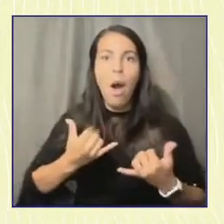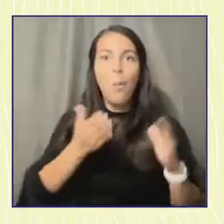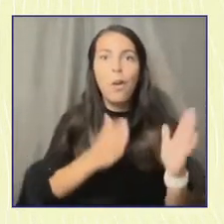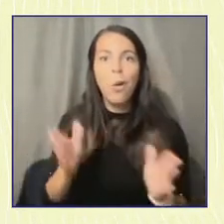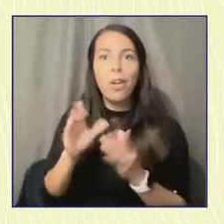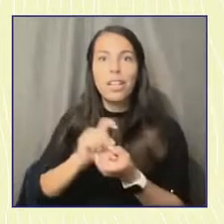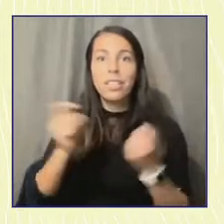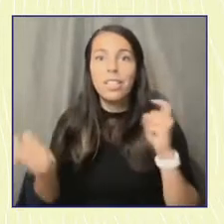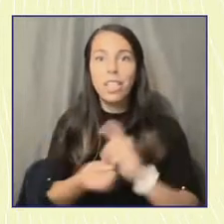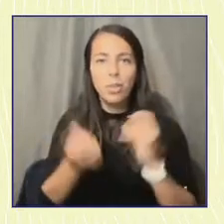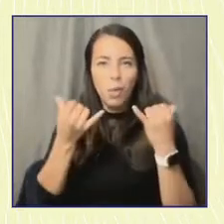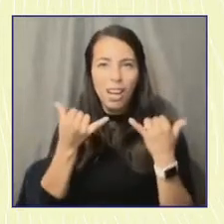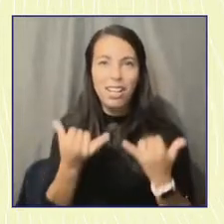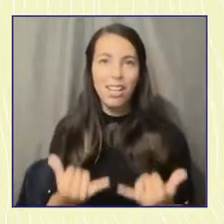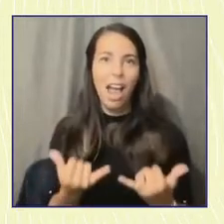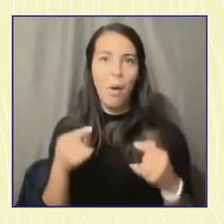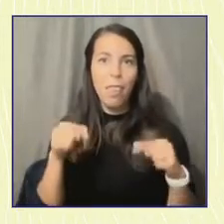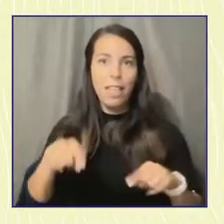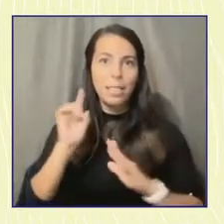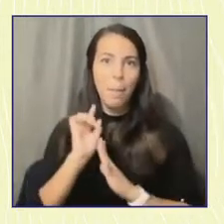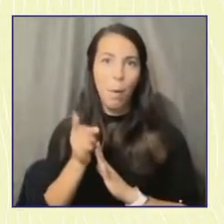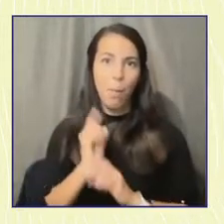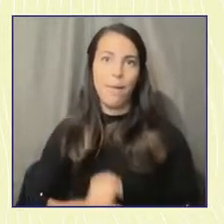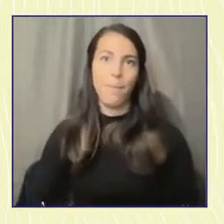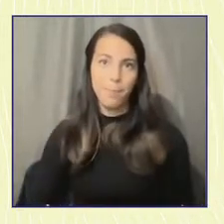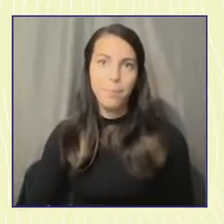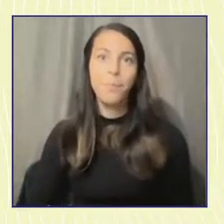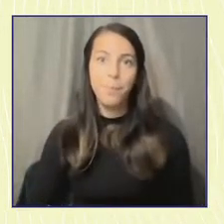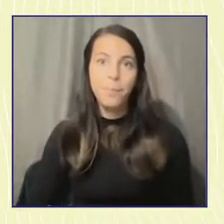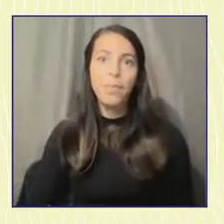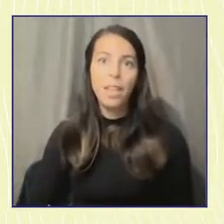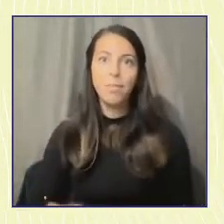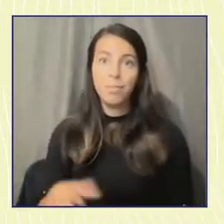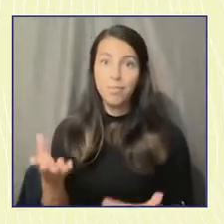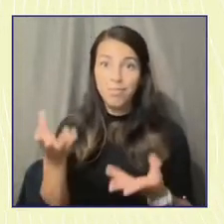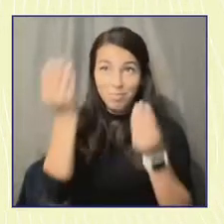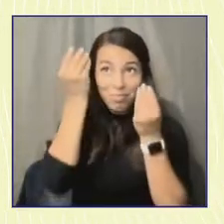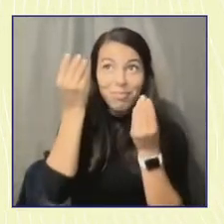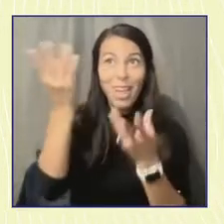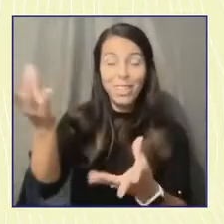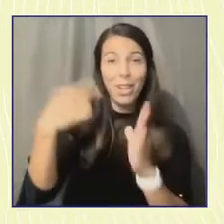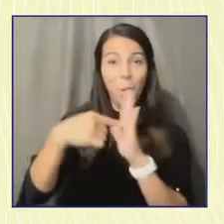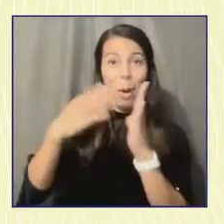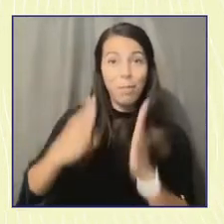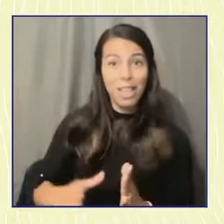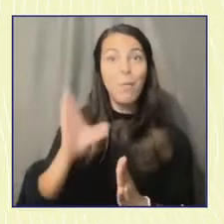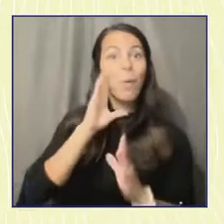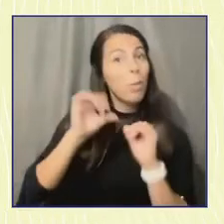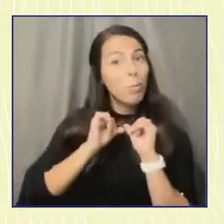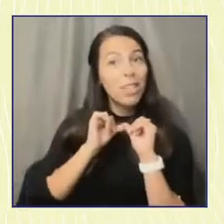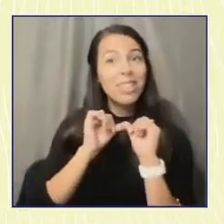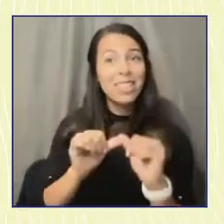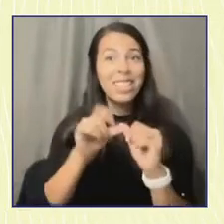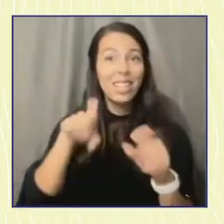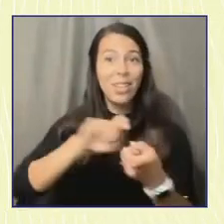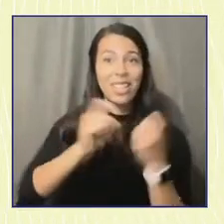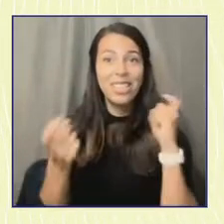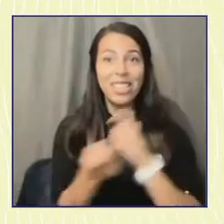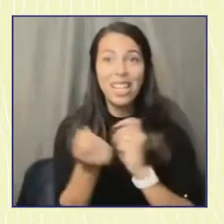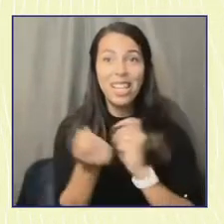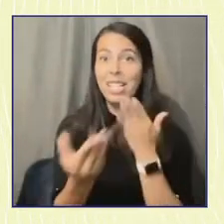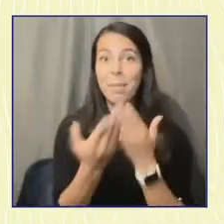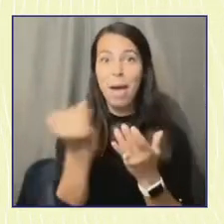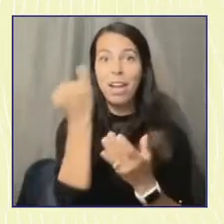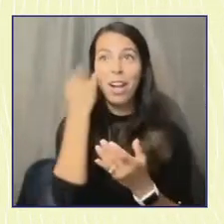this moment. And yeah, message for representatives, we're going to continue organizing whether you're with us or you're not with us. And eventually,